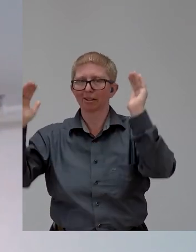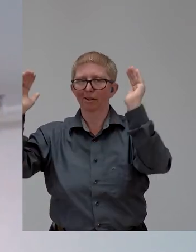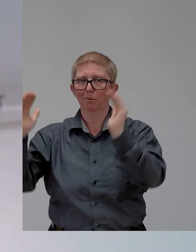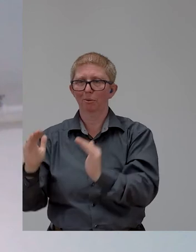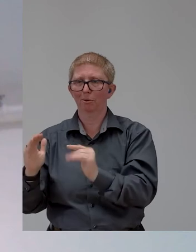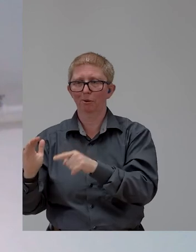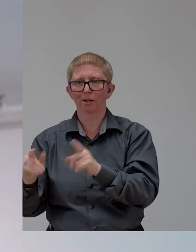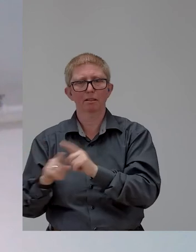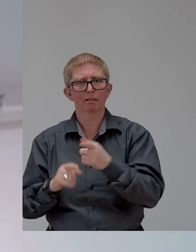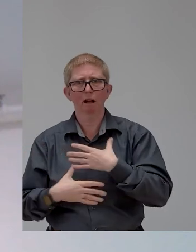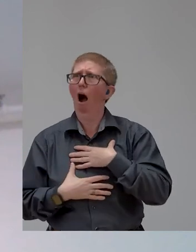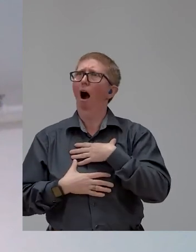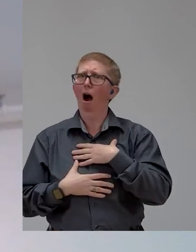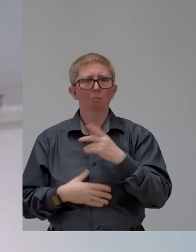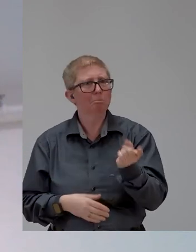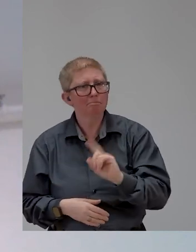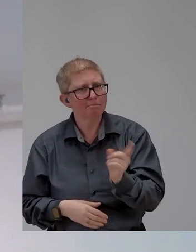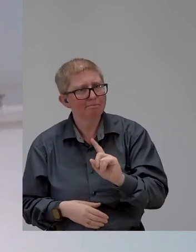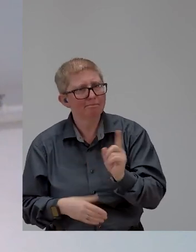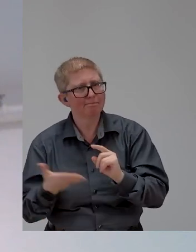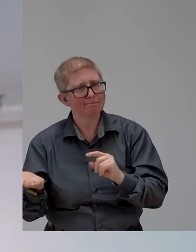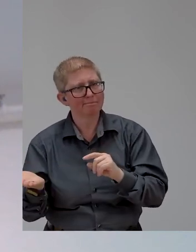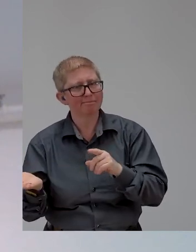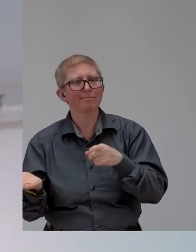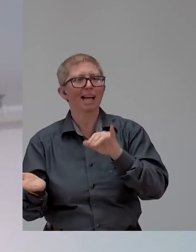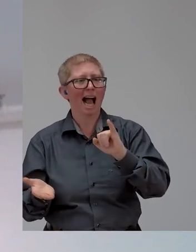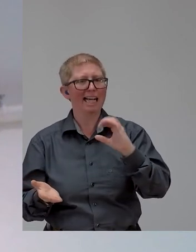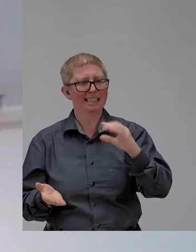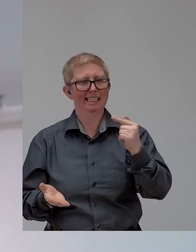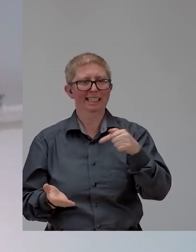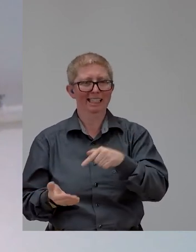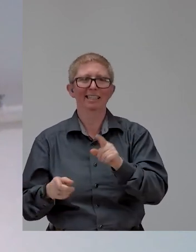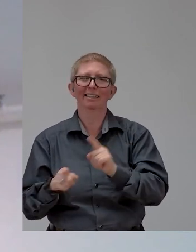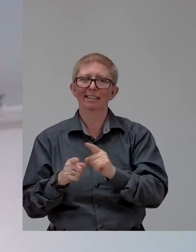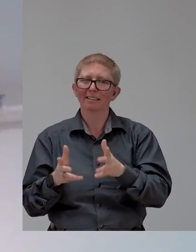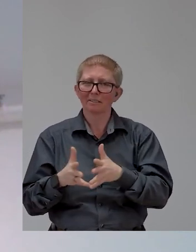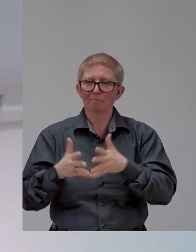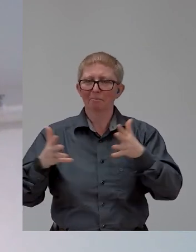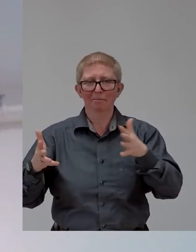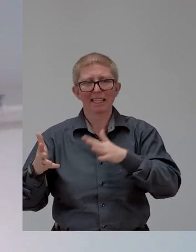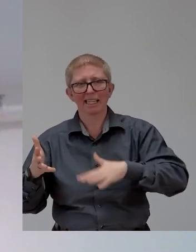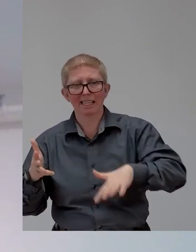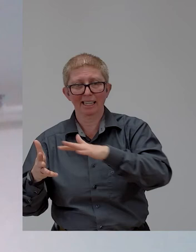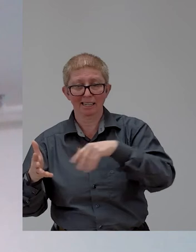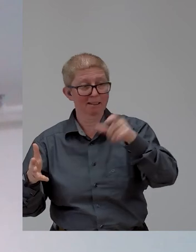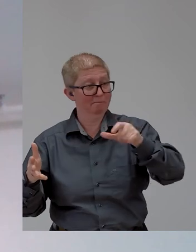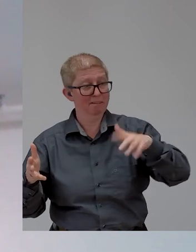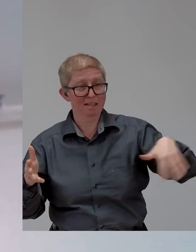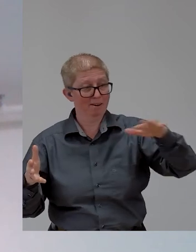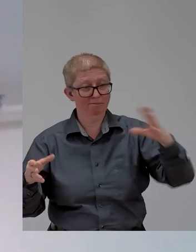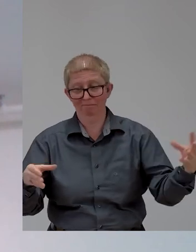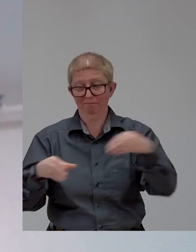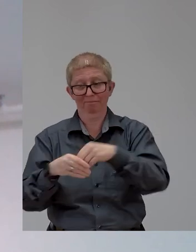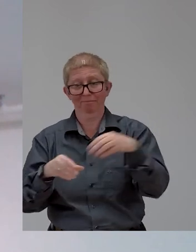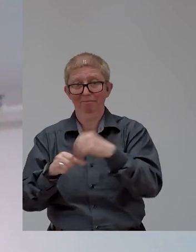represents a growing employment sector for persons with disabilities. Online or micro-work sites such as Amazon